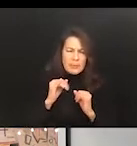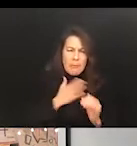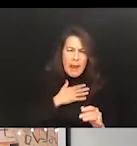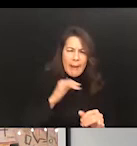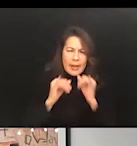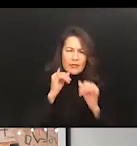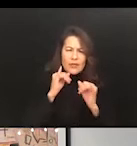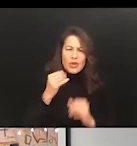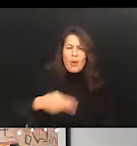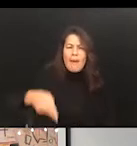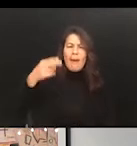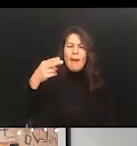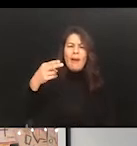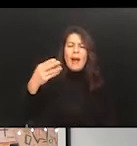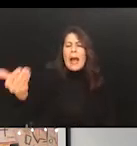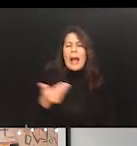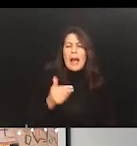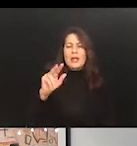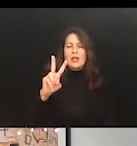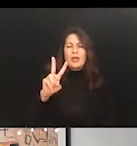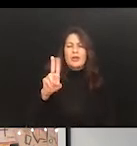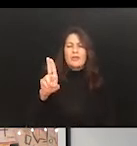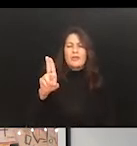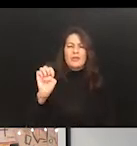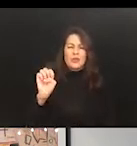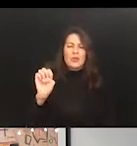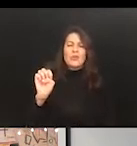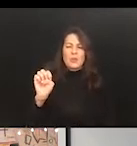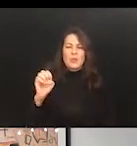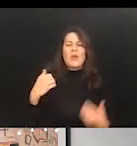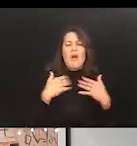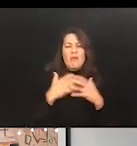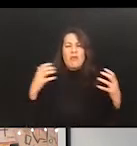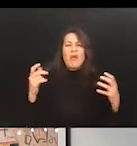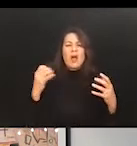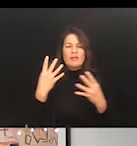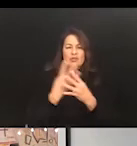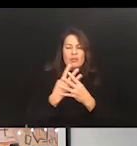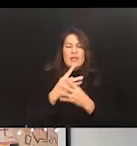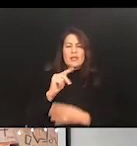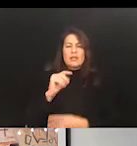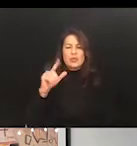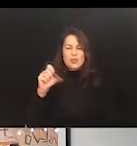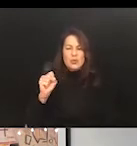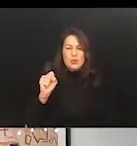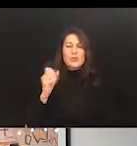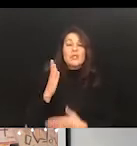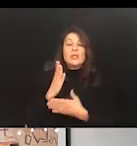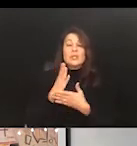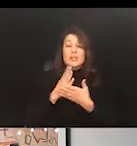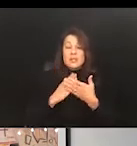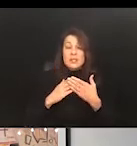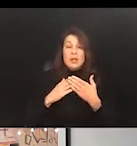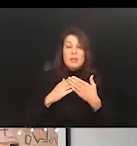pronouncing correctly, Zor. So there's a bunch of screening tools. And then there are some in the onboarding area like